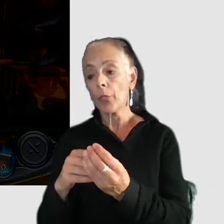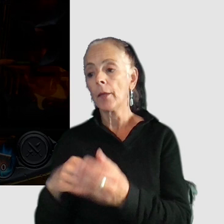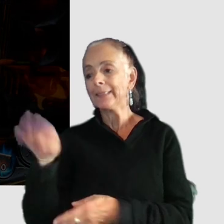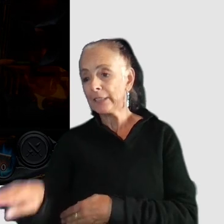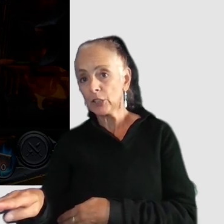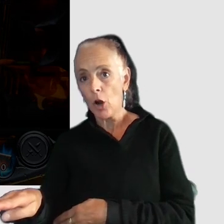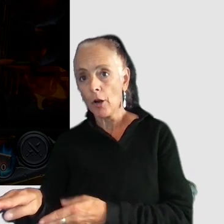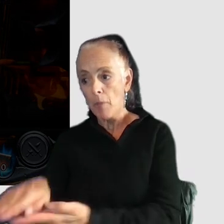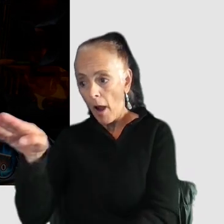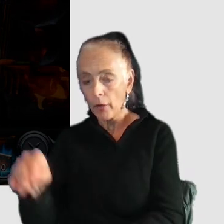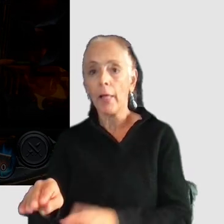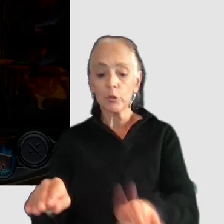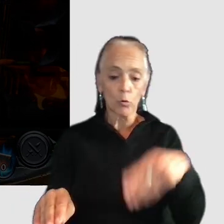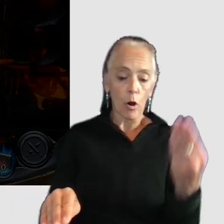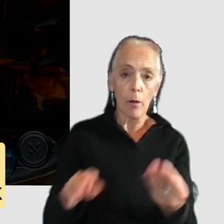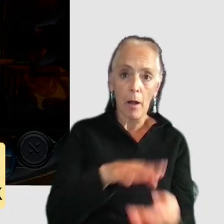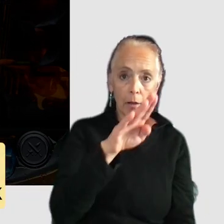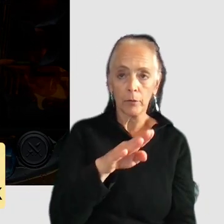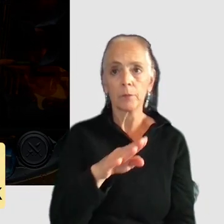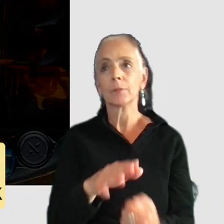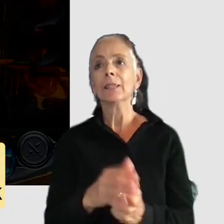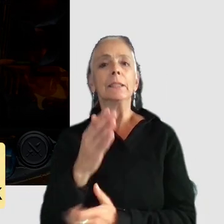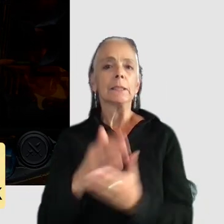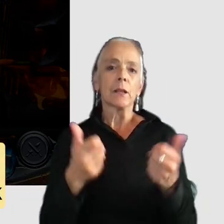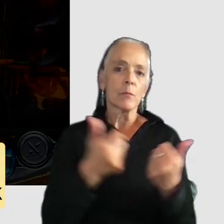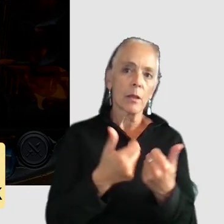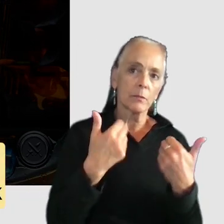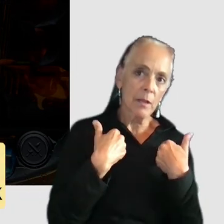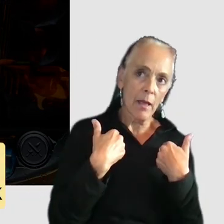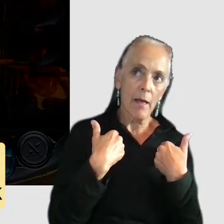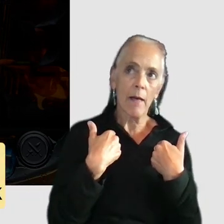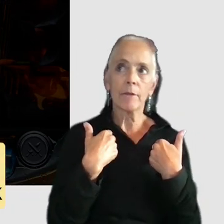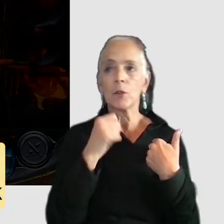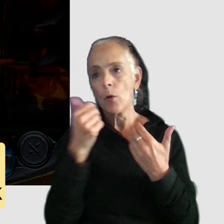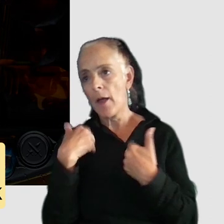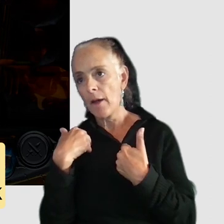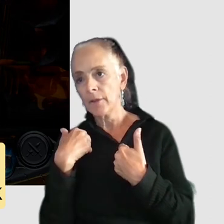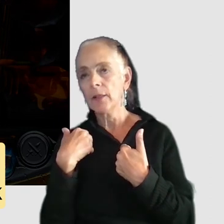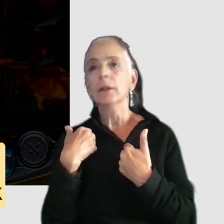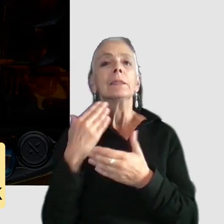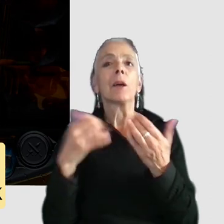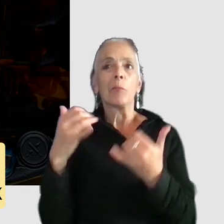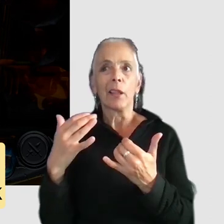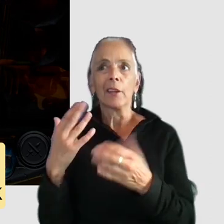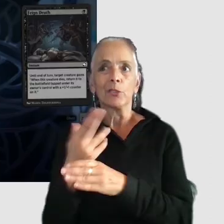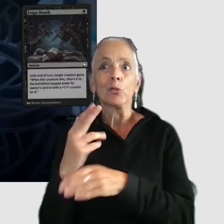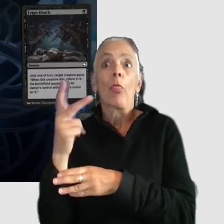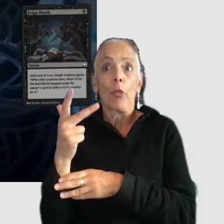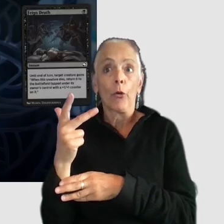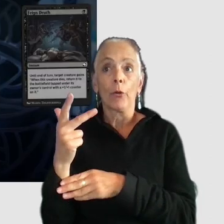too but yeah there's a bit of a divide here some games don't have it and players actually end up using third party tools to track their deck